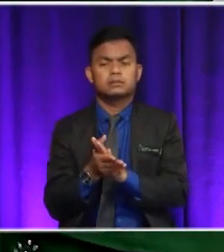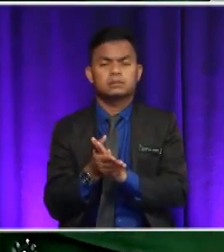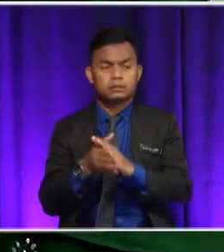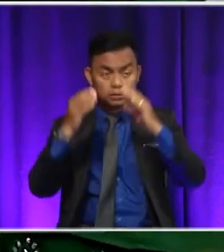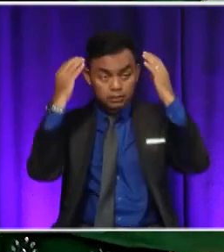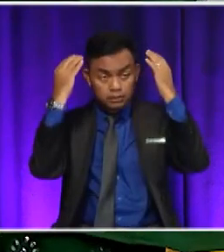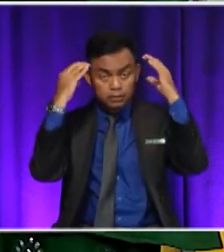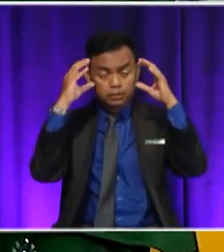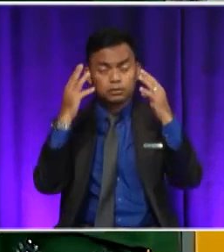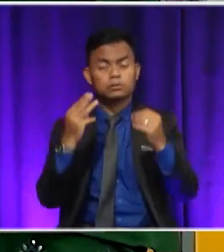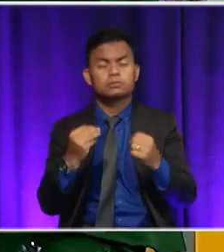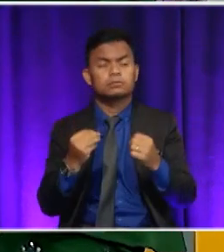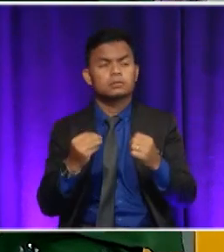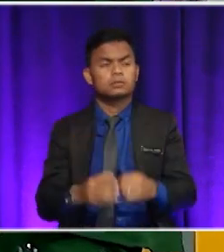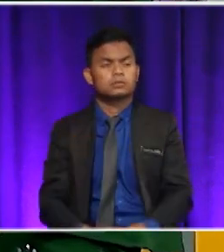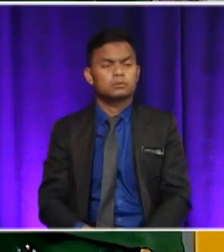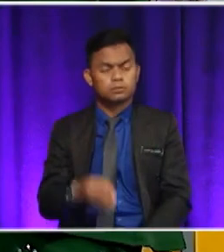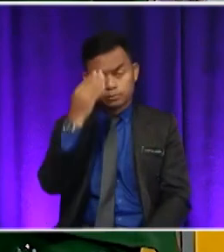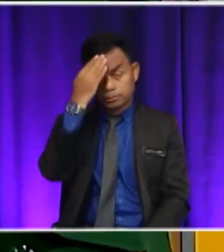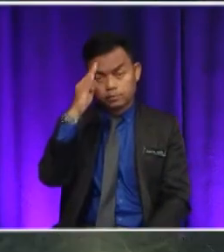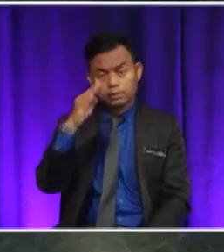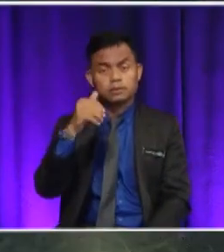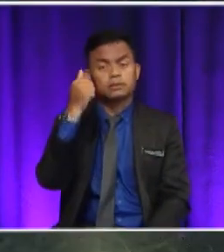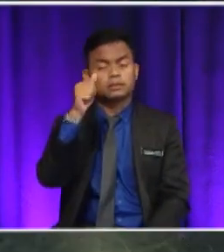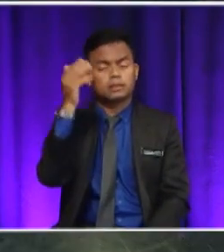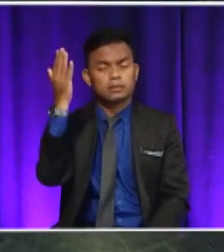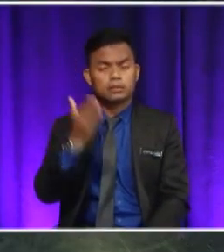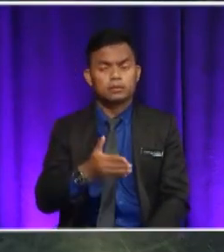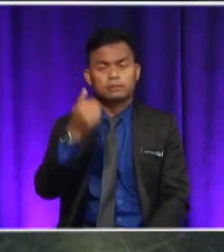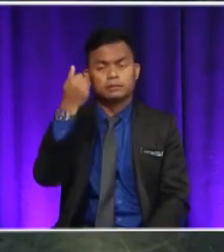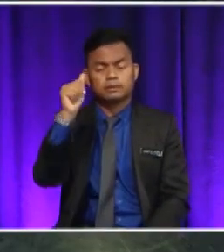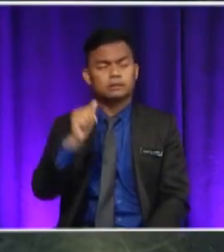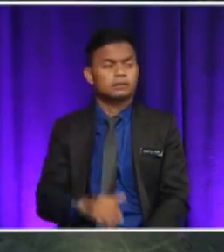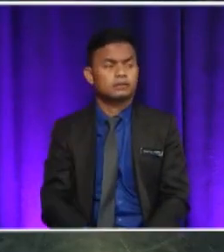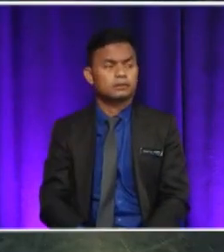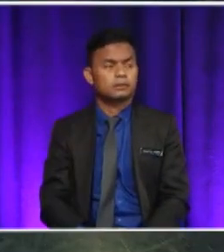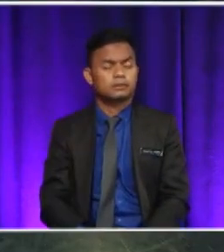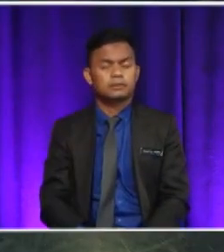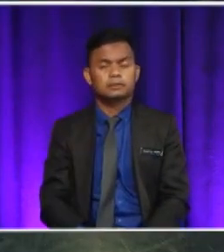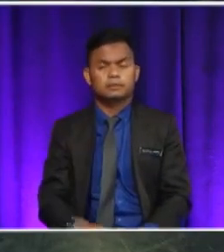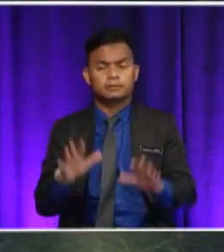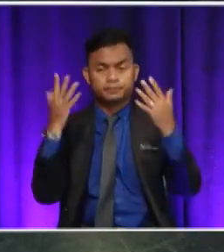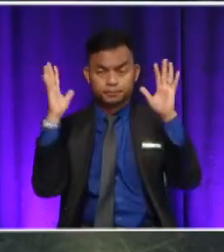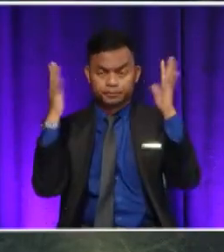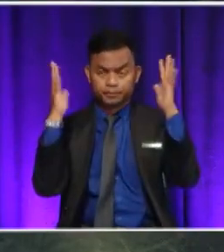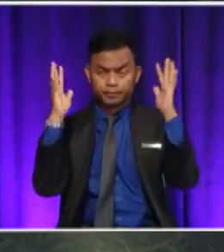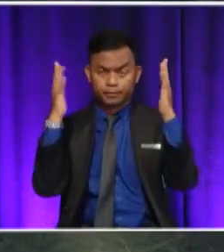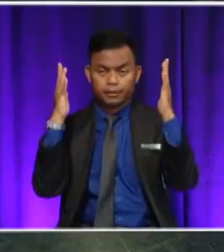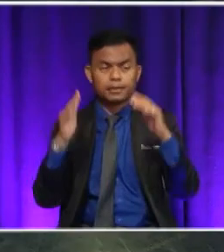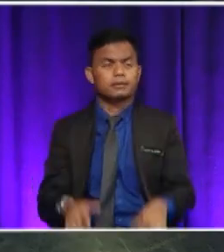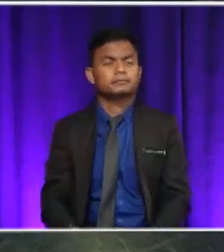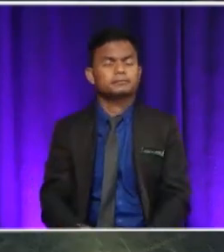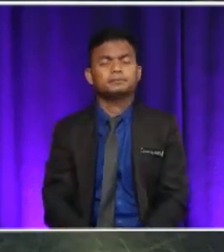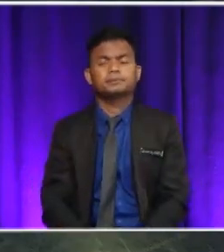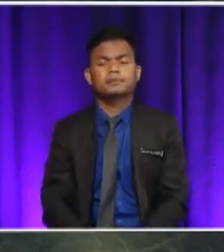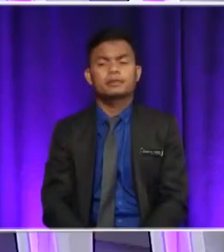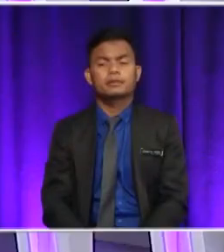these phrases, I think both of them deserve a 10 over 10. A 10 over 10. That's perfect mark for the both of you. Yes, you can